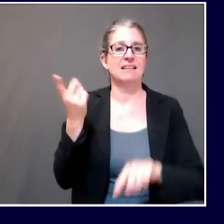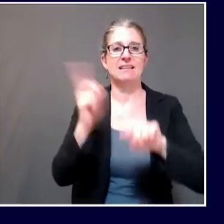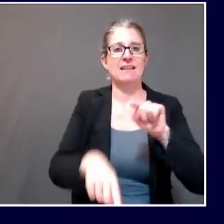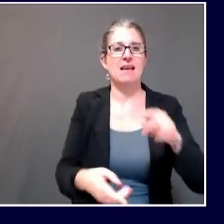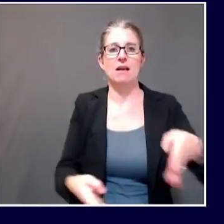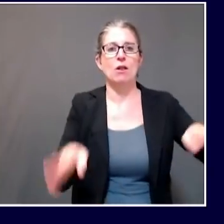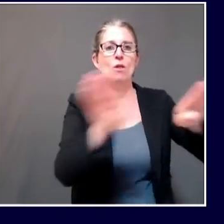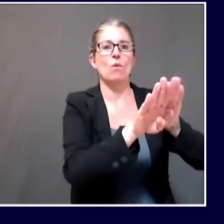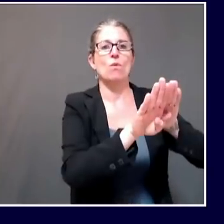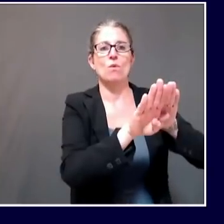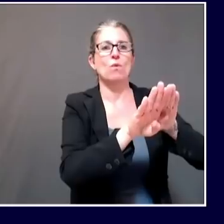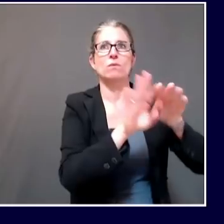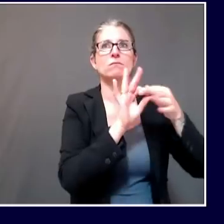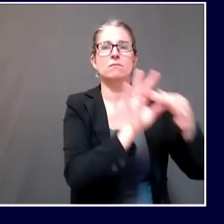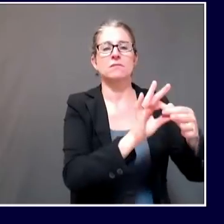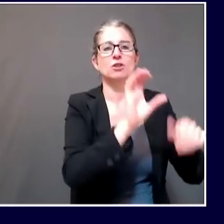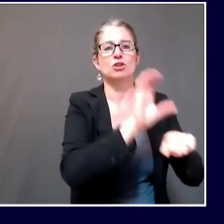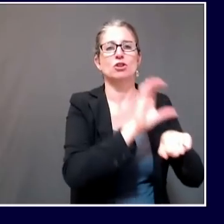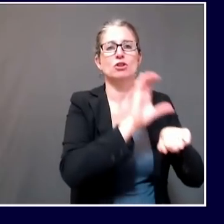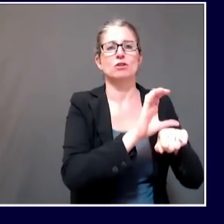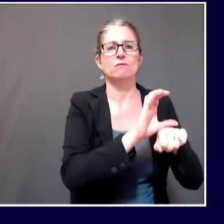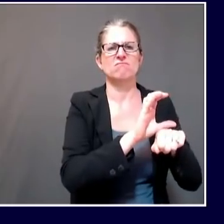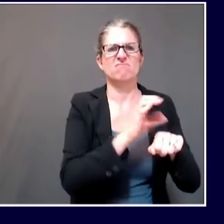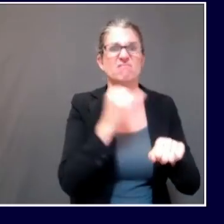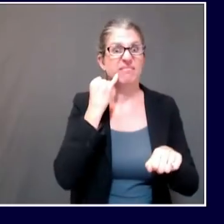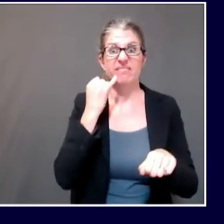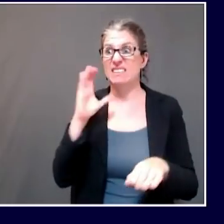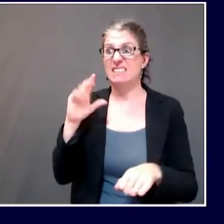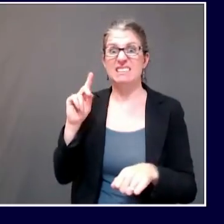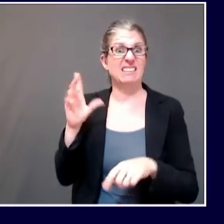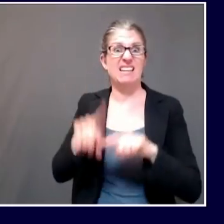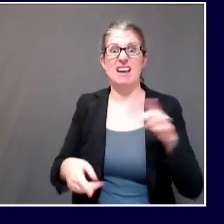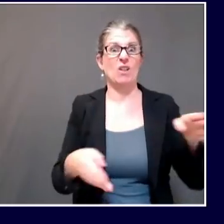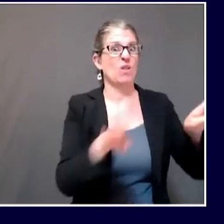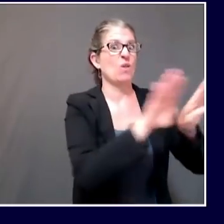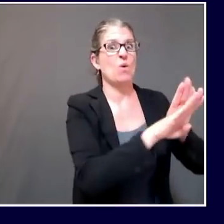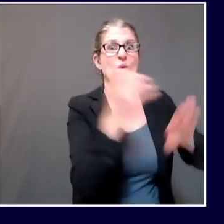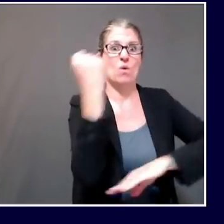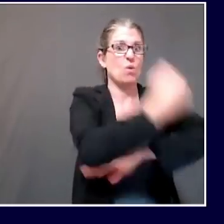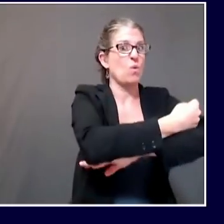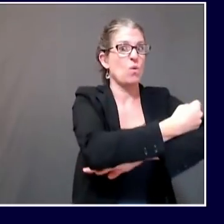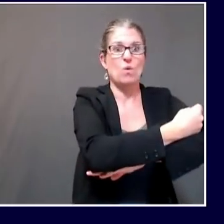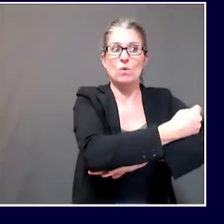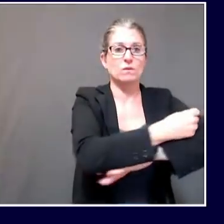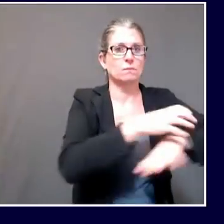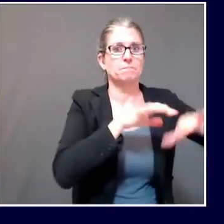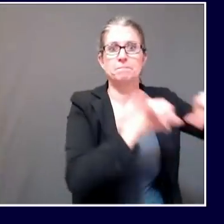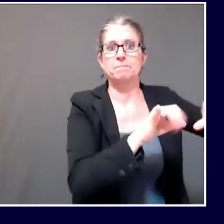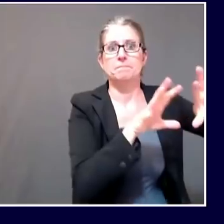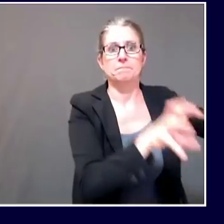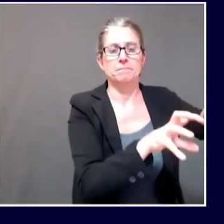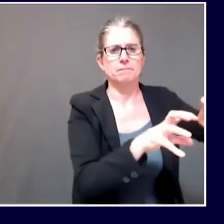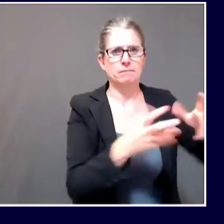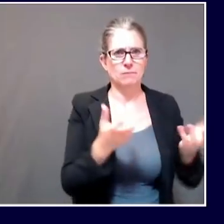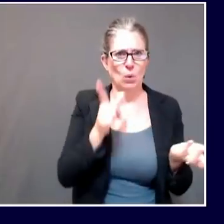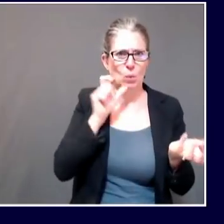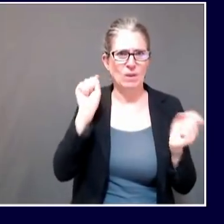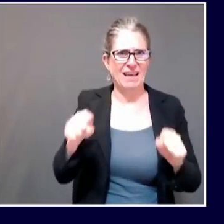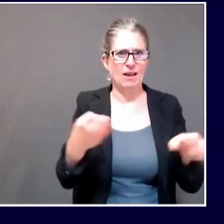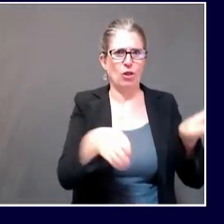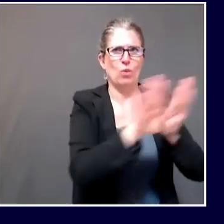enforcement authority over those types of organizations? Is it the York County Sheriff, the Sanford Police Chief, someone else, no one at all?